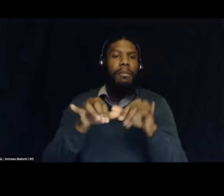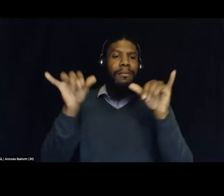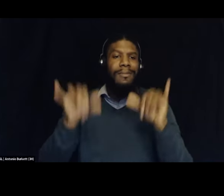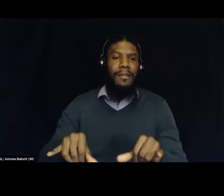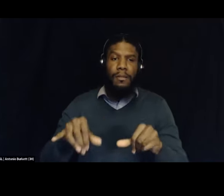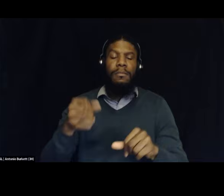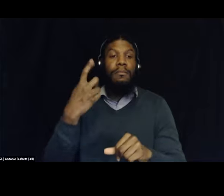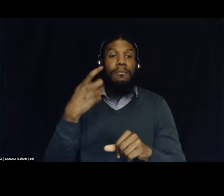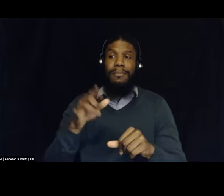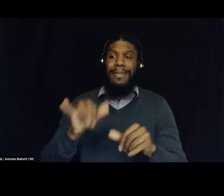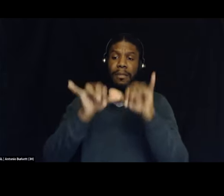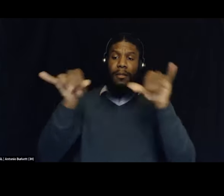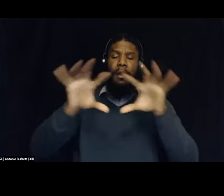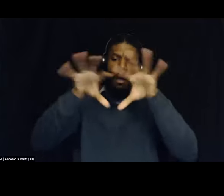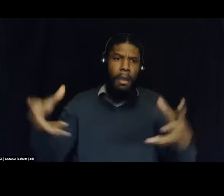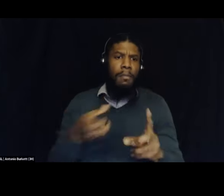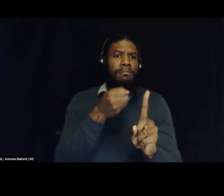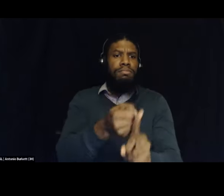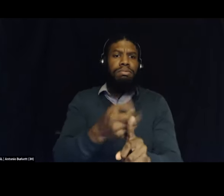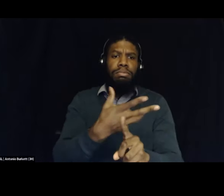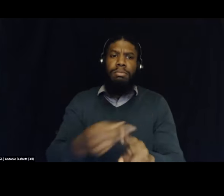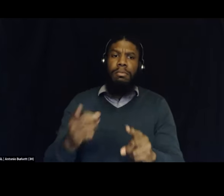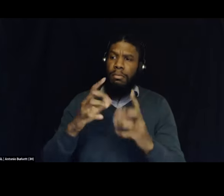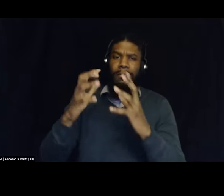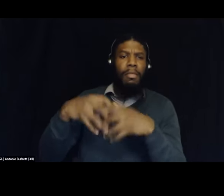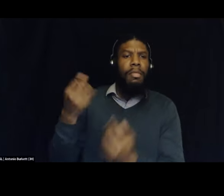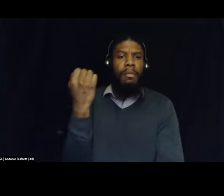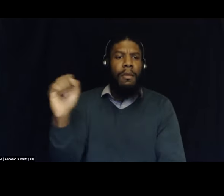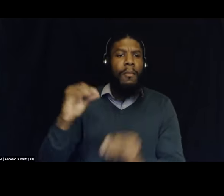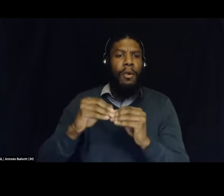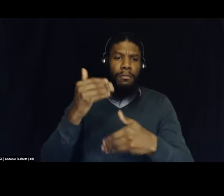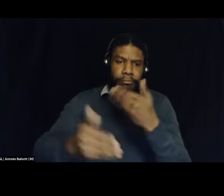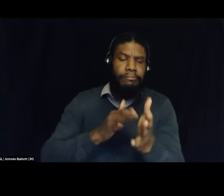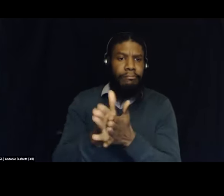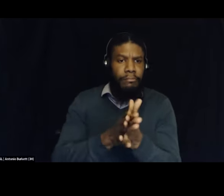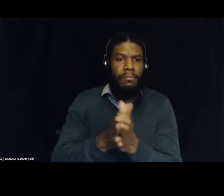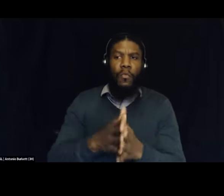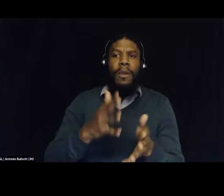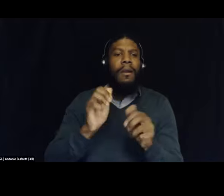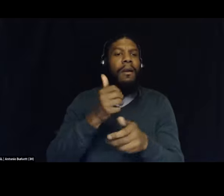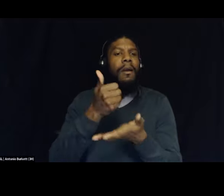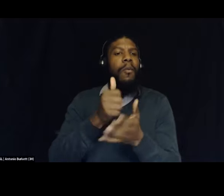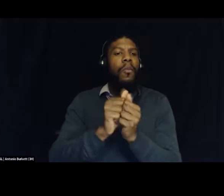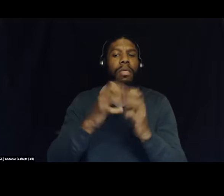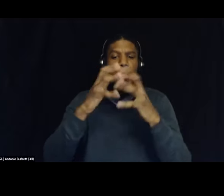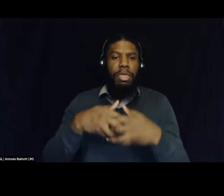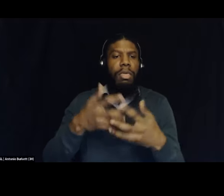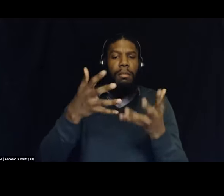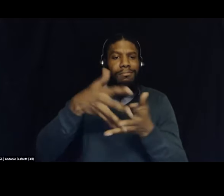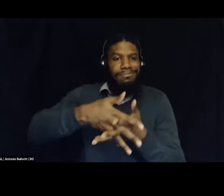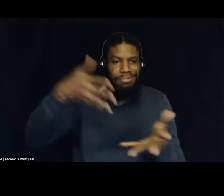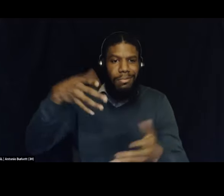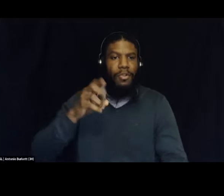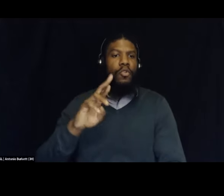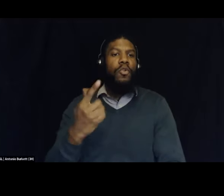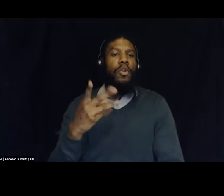and create momentum for concrete policy proposals that begin to dismantle the drug war in all of its forms and extract